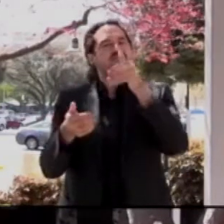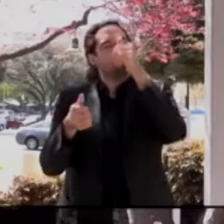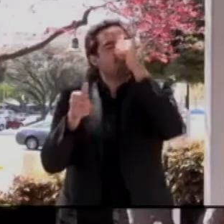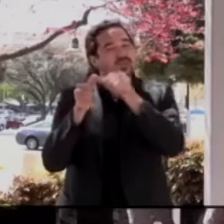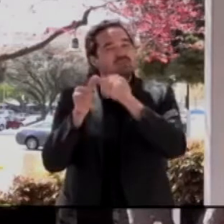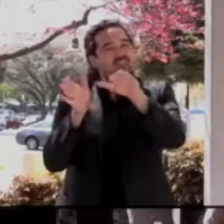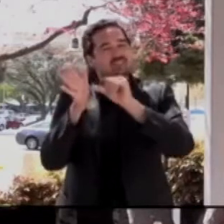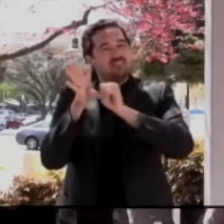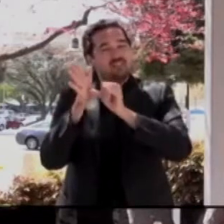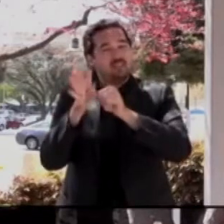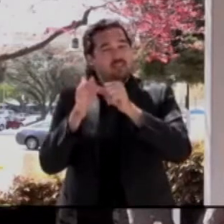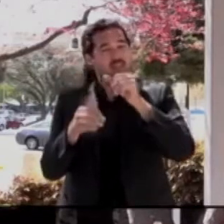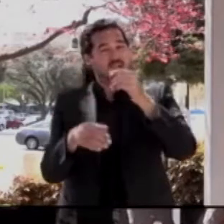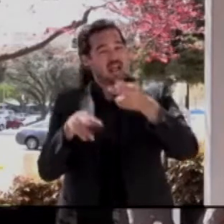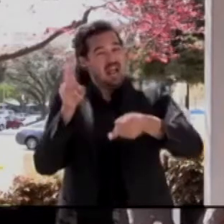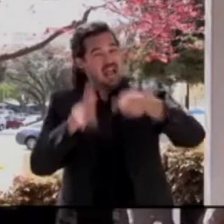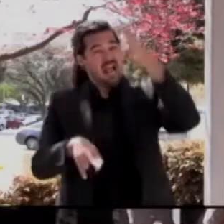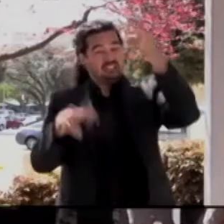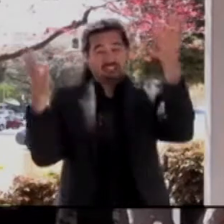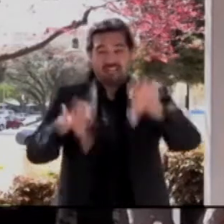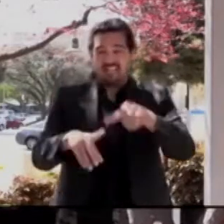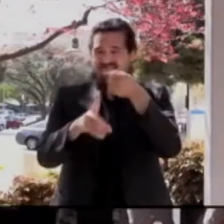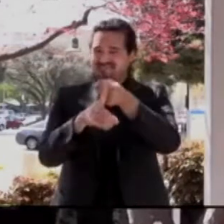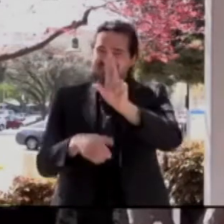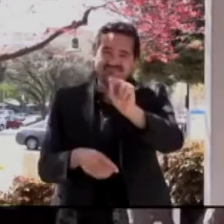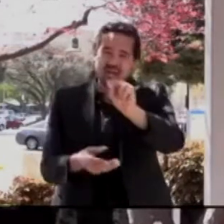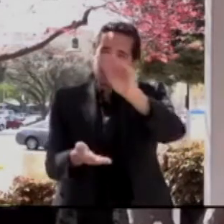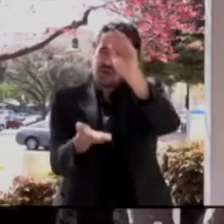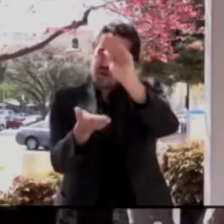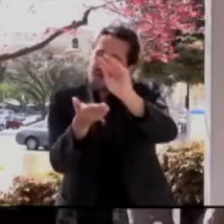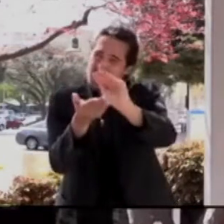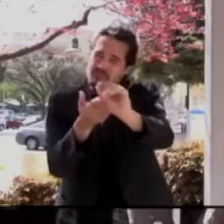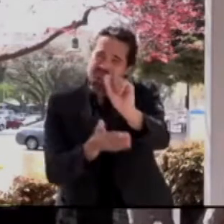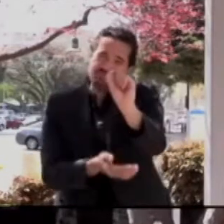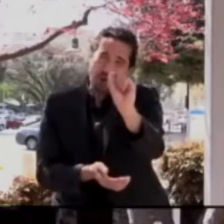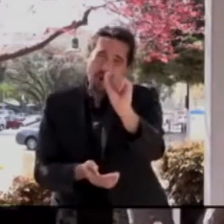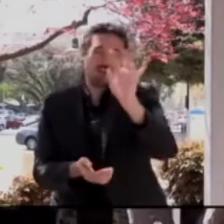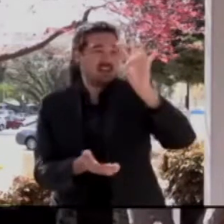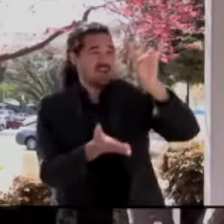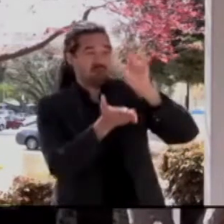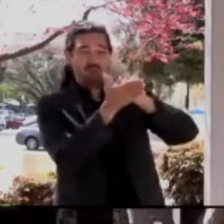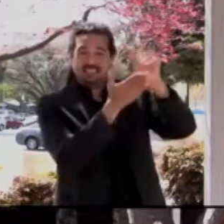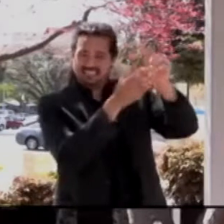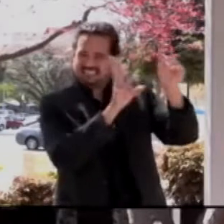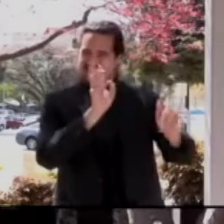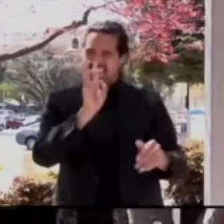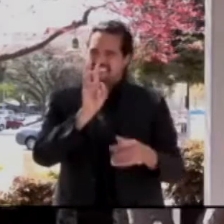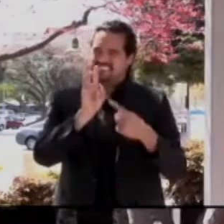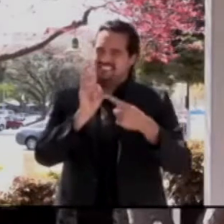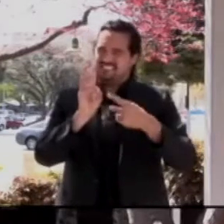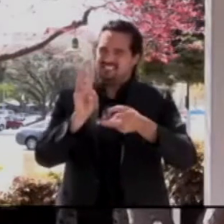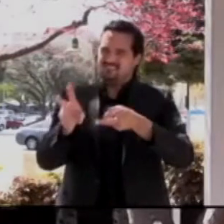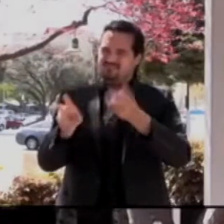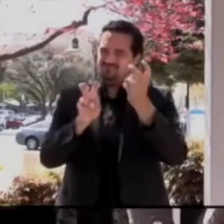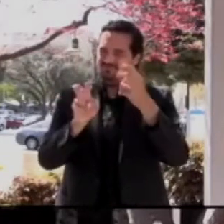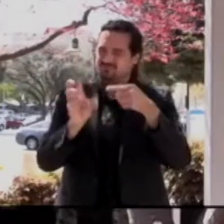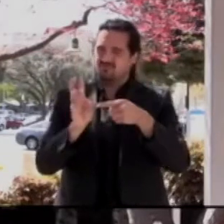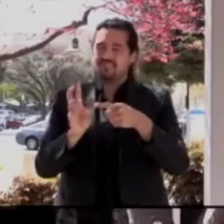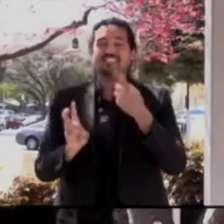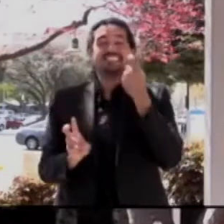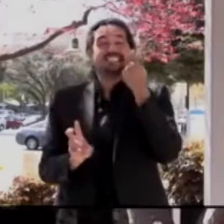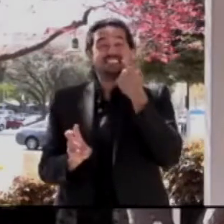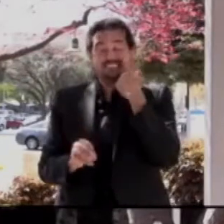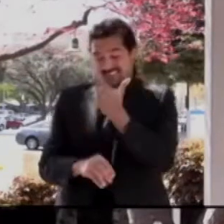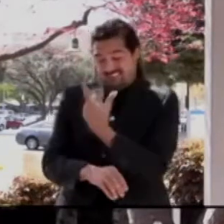at this time. For people who recently got the vaccine within the last few weeks, they should be aware of some of the